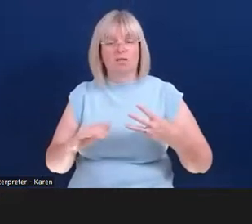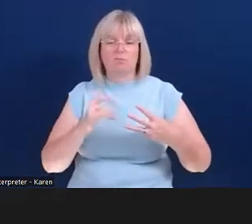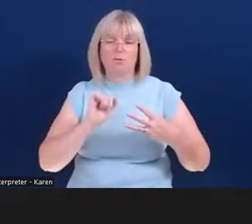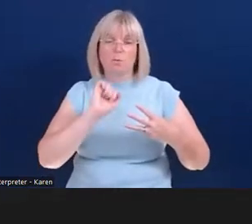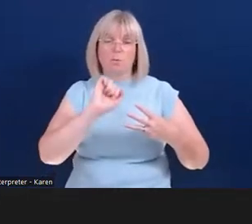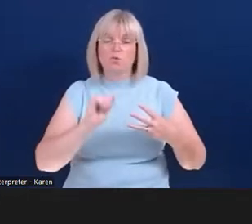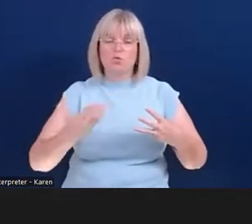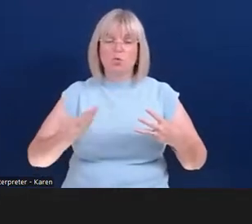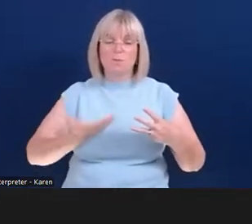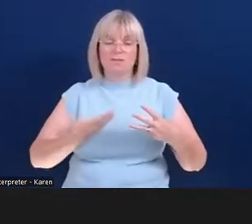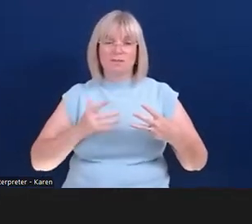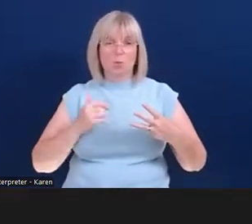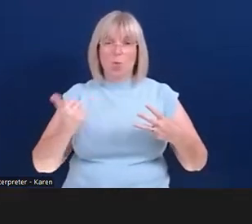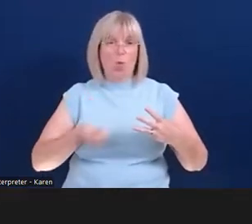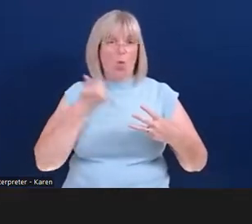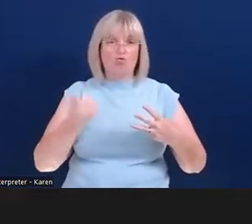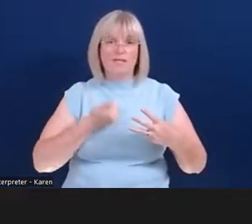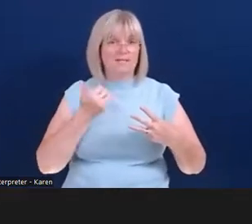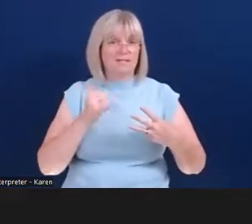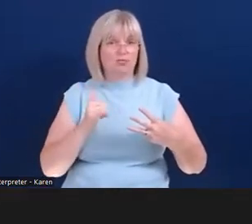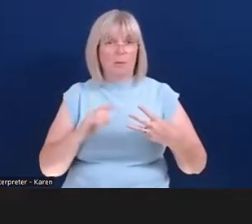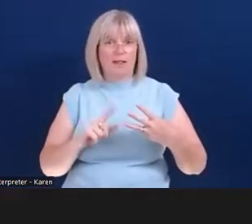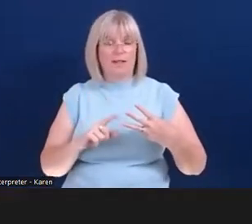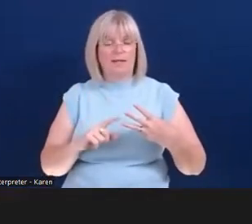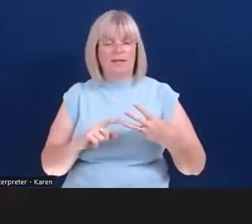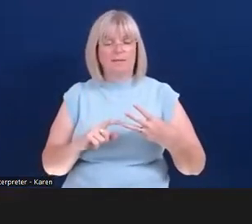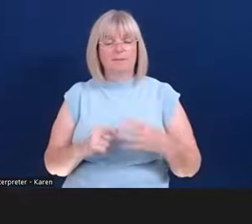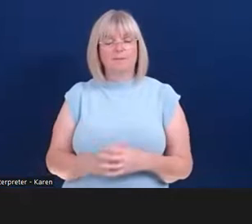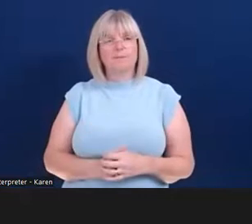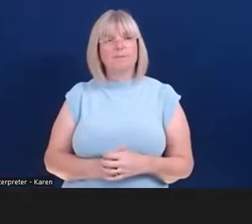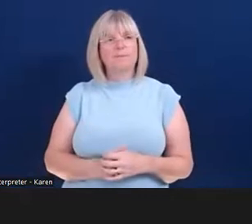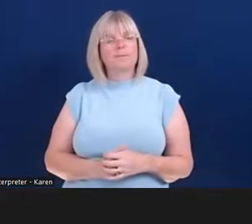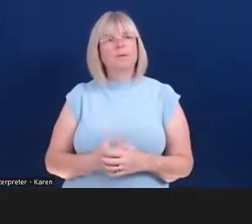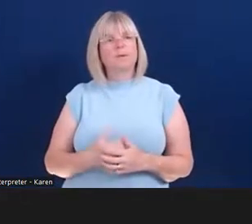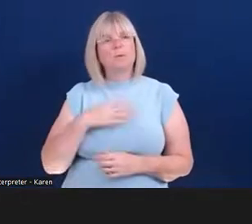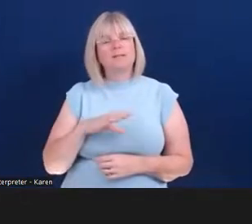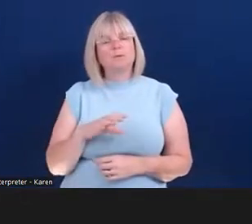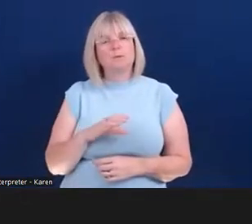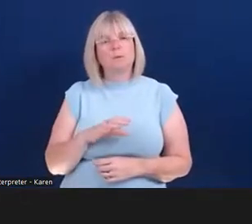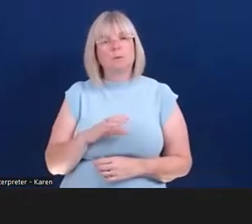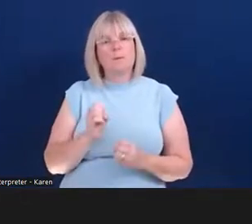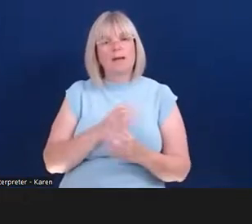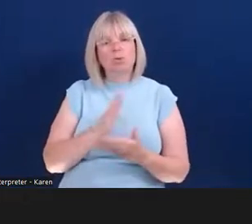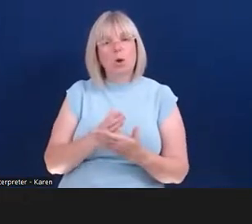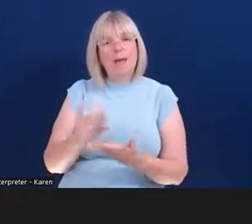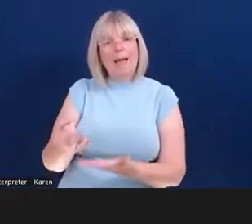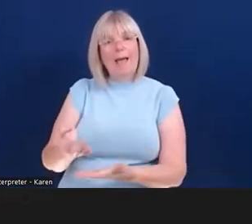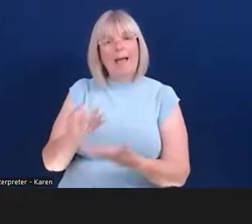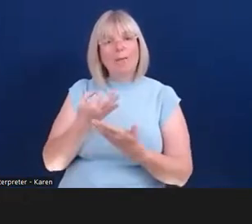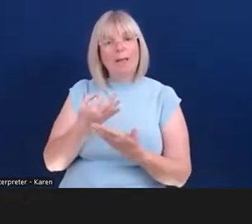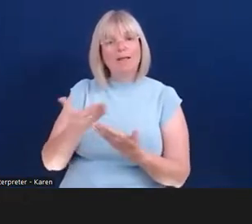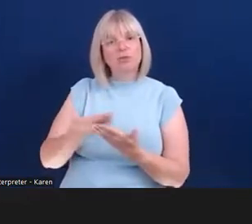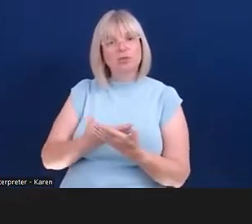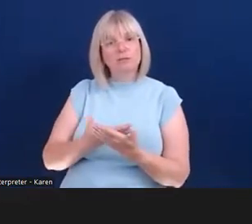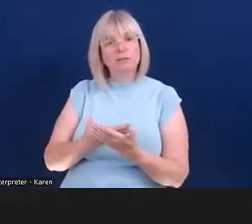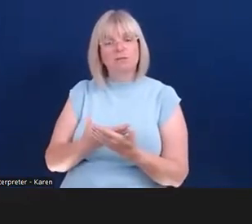you are looking just to ensure that there's your applications for employment in the first place are open to all. So if